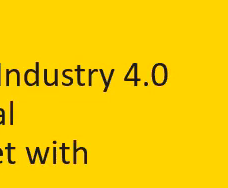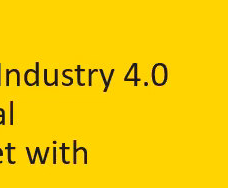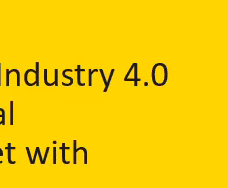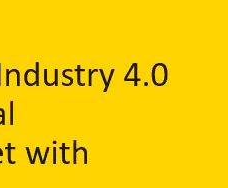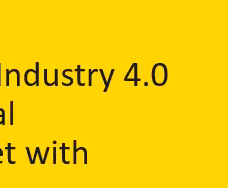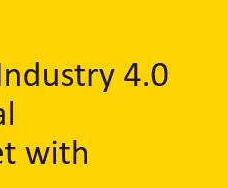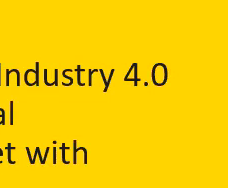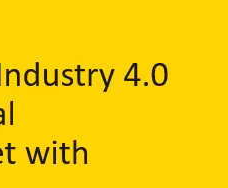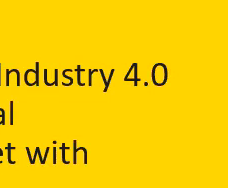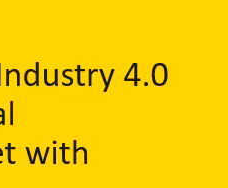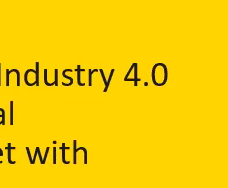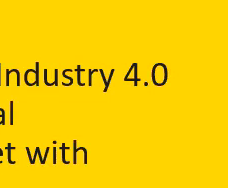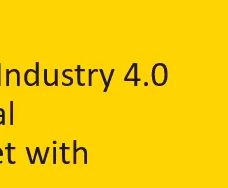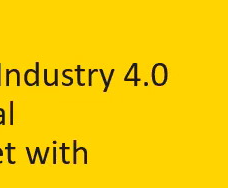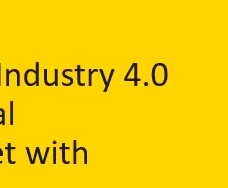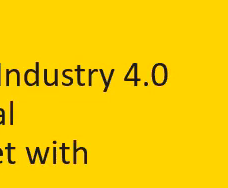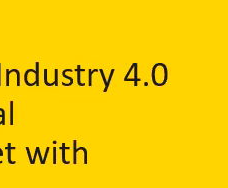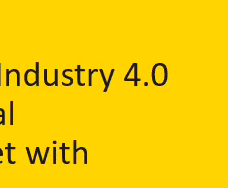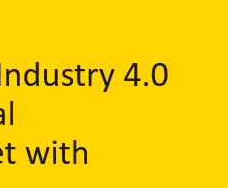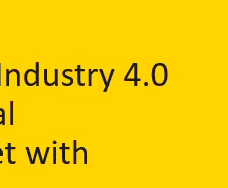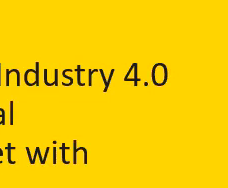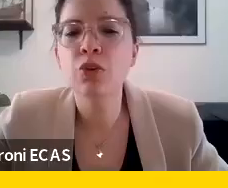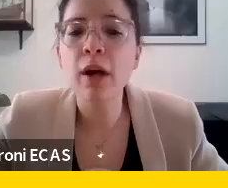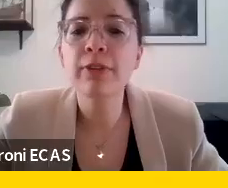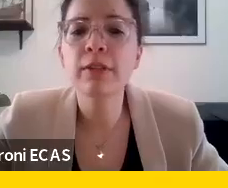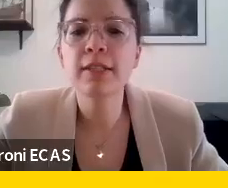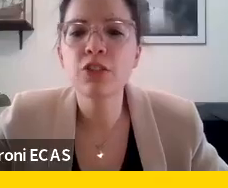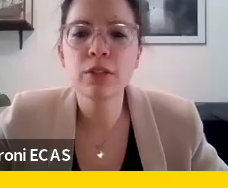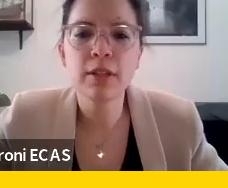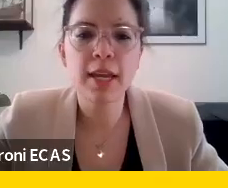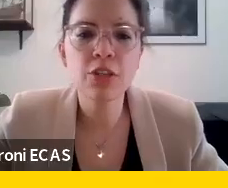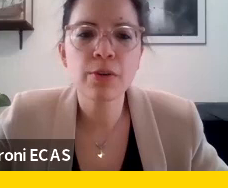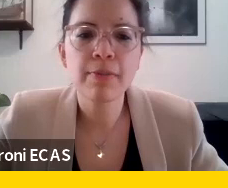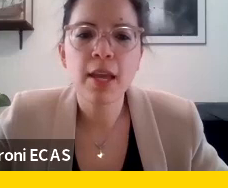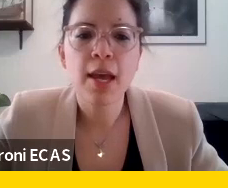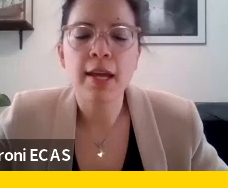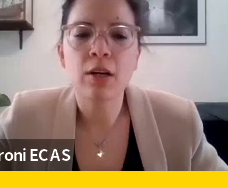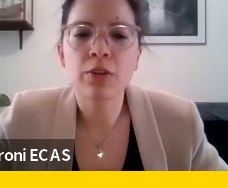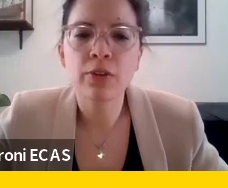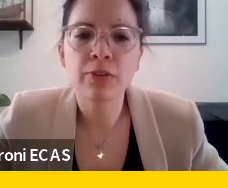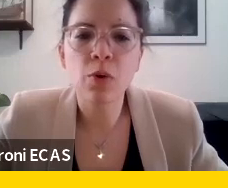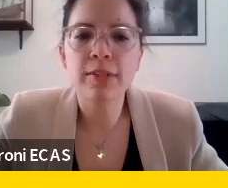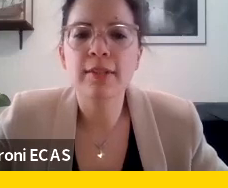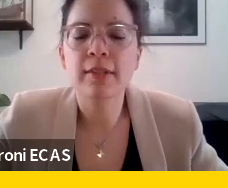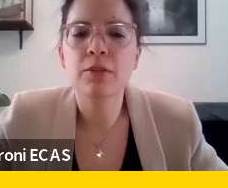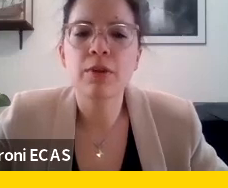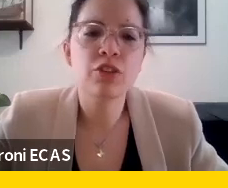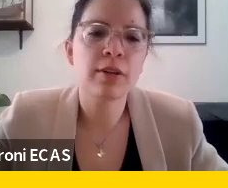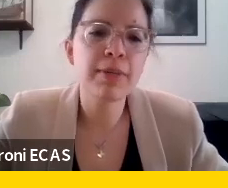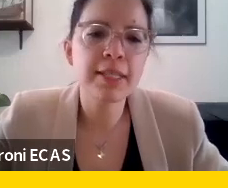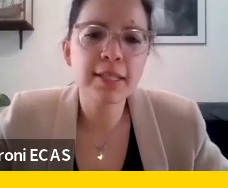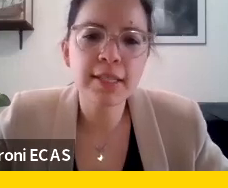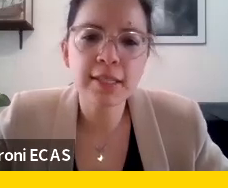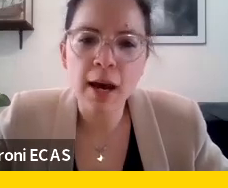There were also discussions around welfare, social welfare in the digital age. And also, of course, the